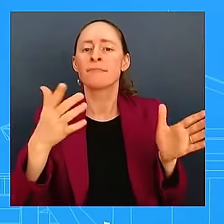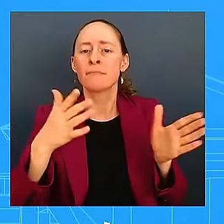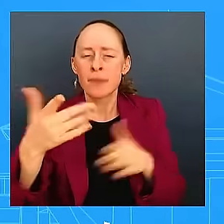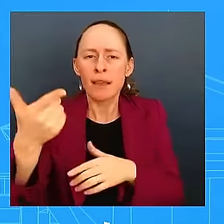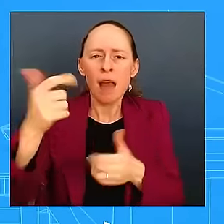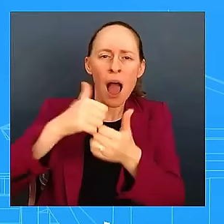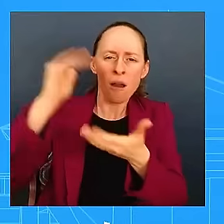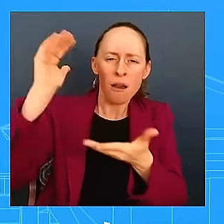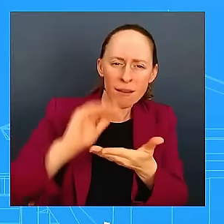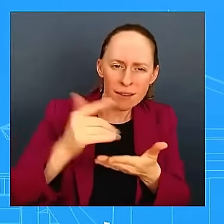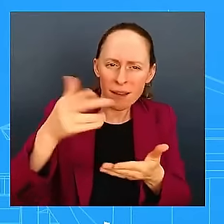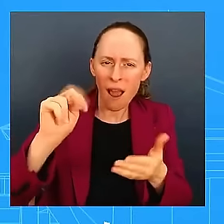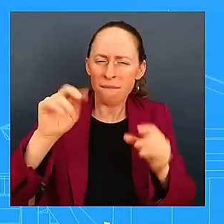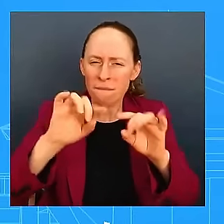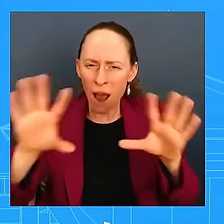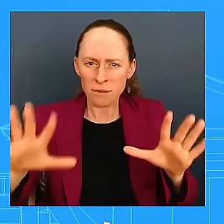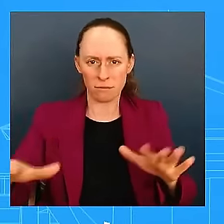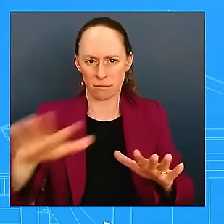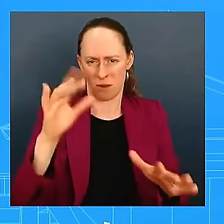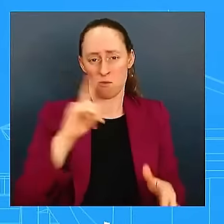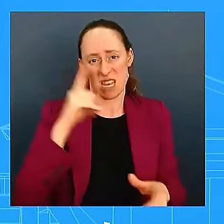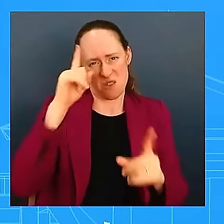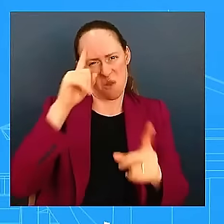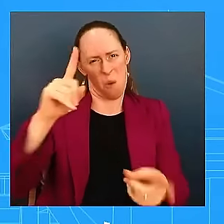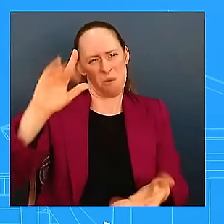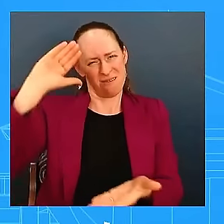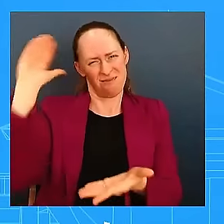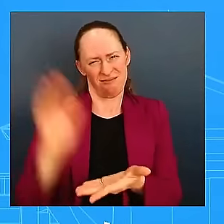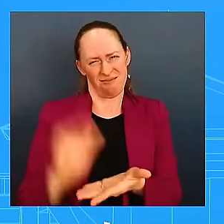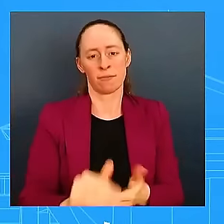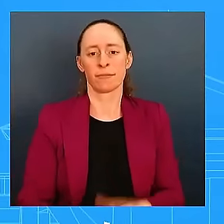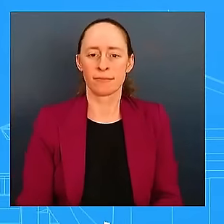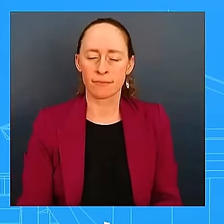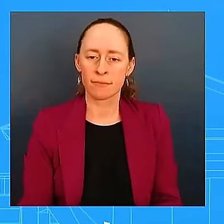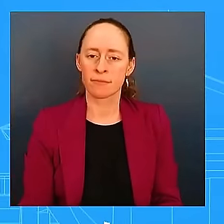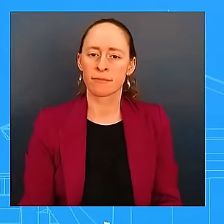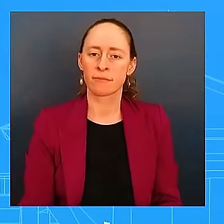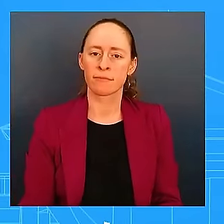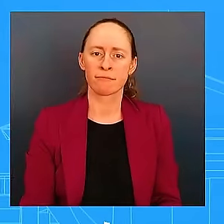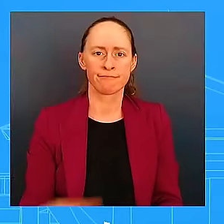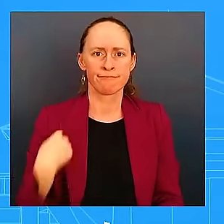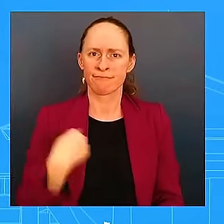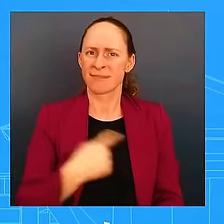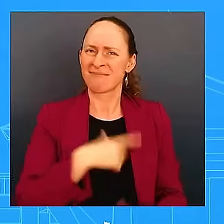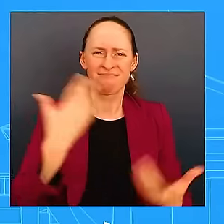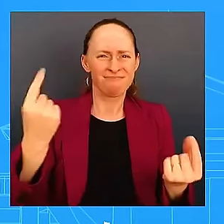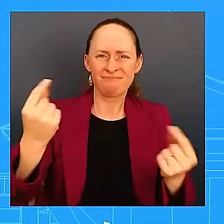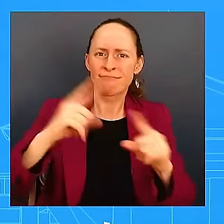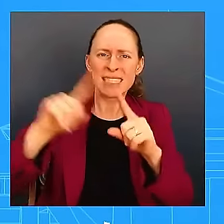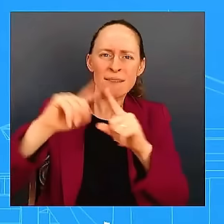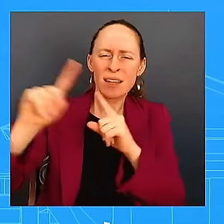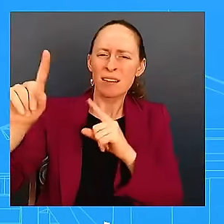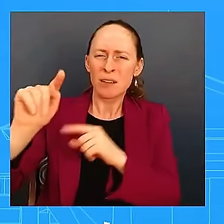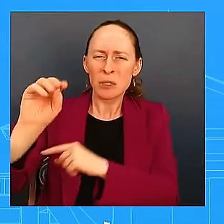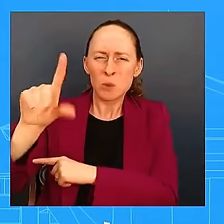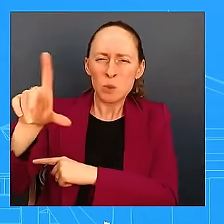continued to use every tool available to protect people from the epidemic of gun violence.